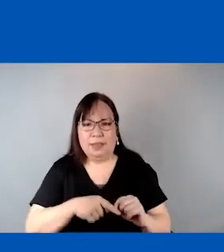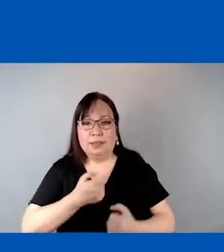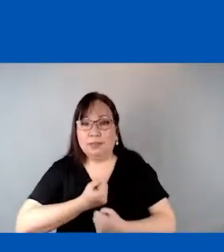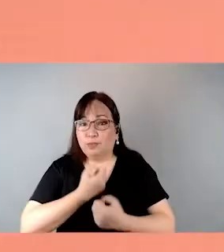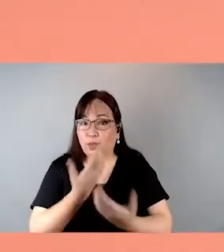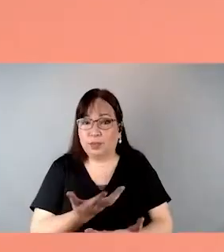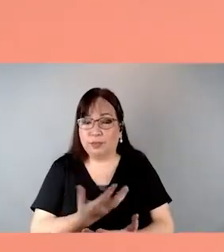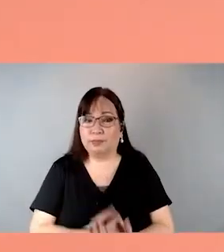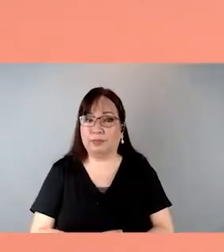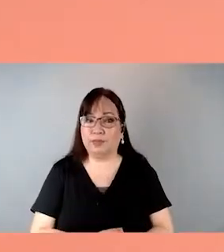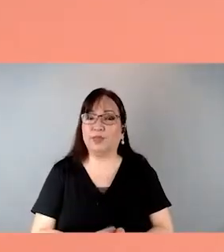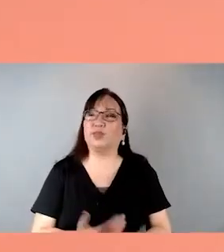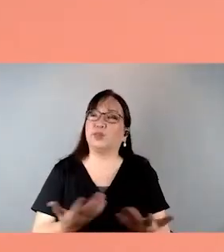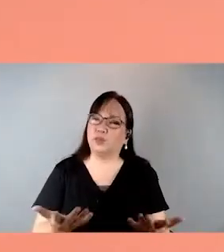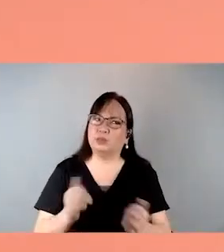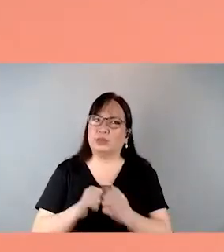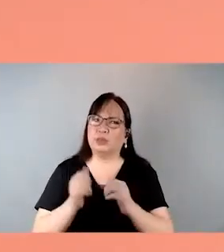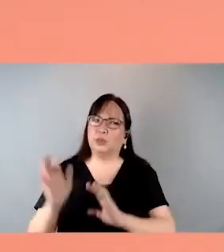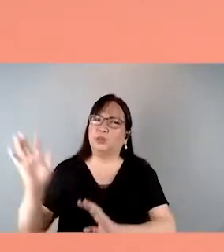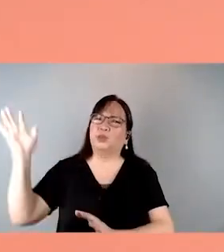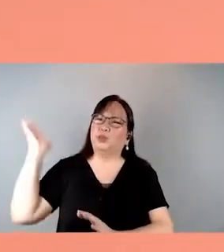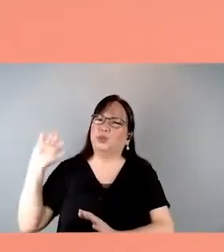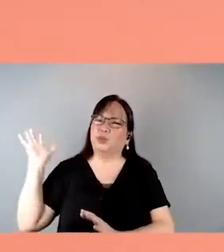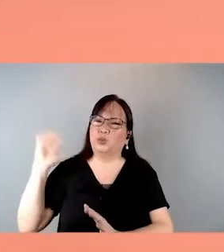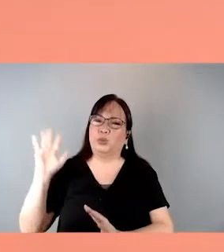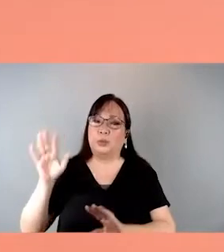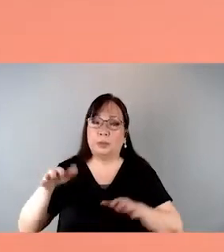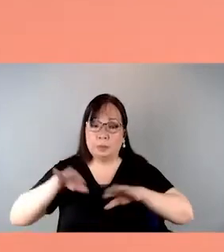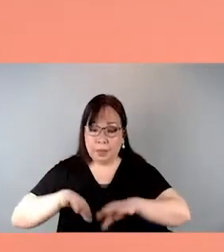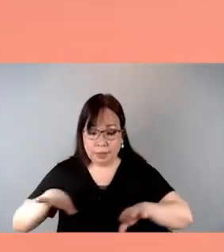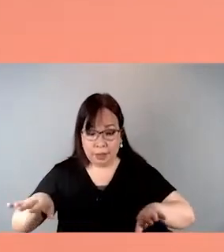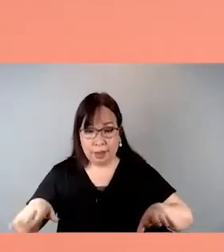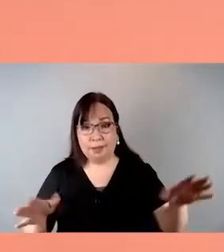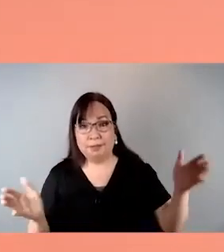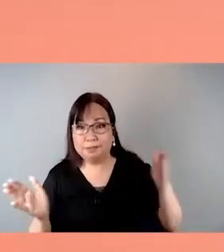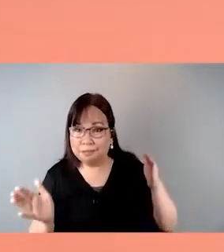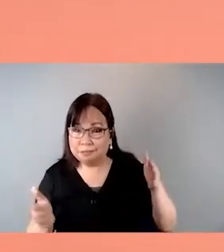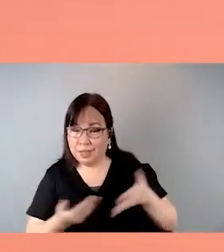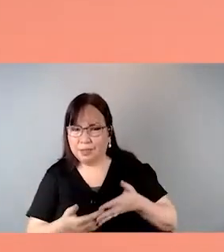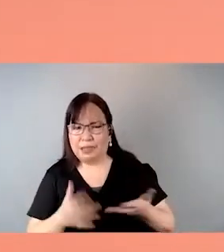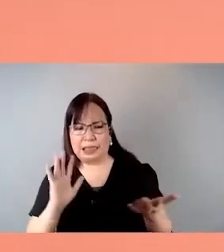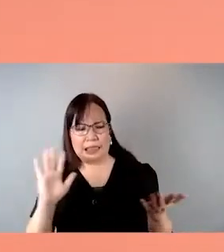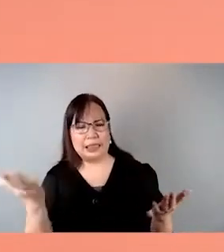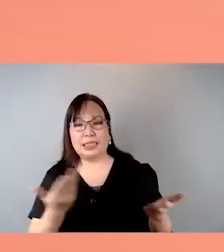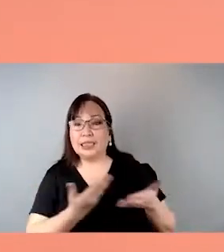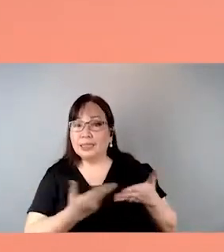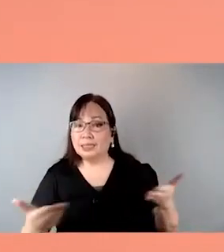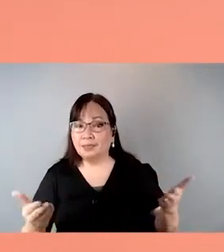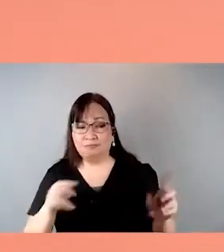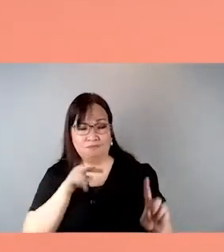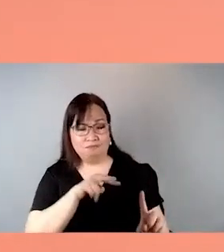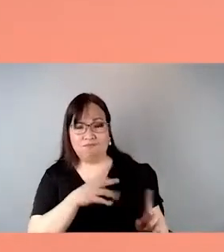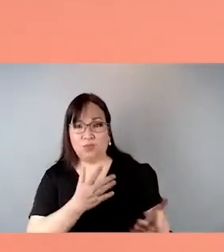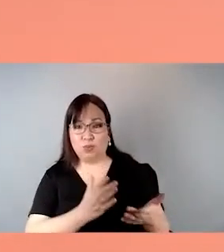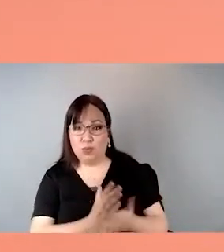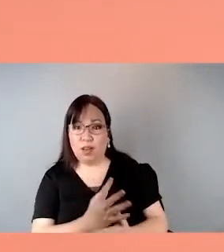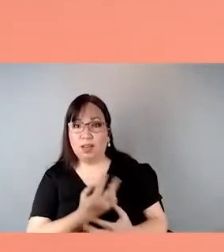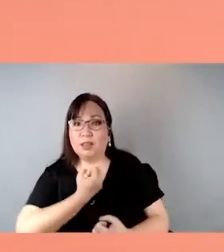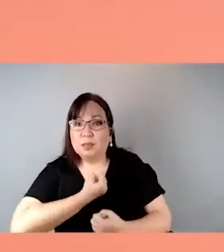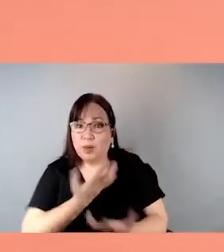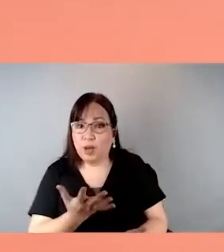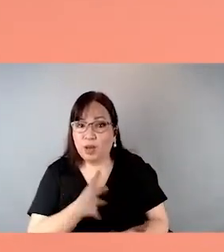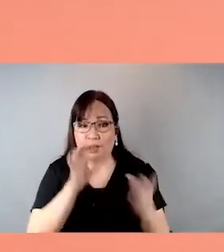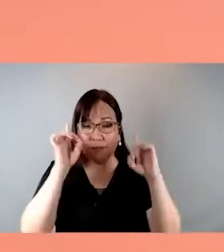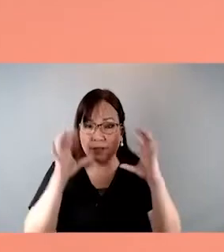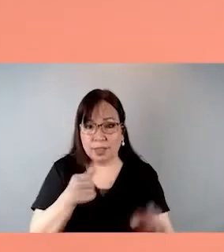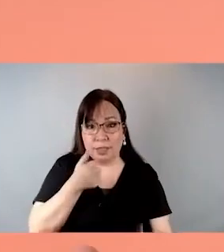to speak. So as early as then, children were seen as almost objects, with no voice or choice of